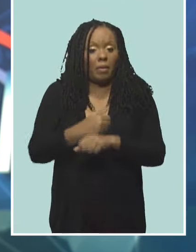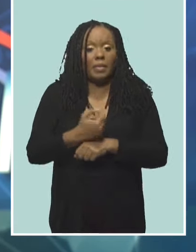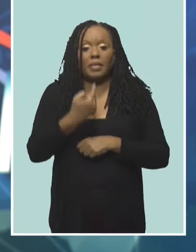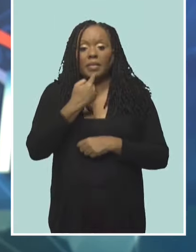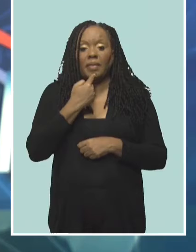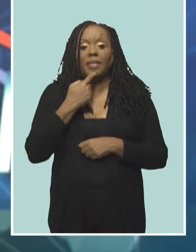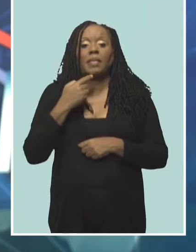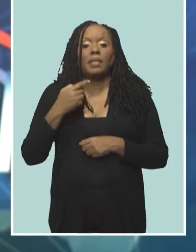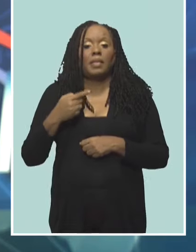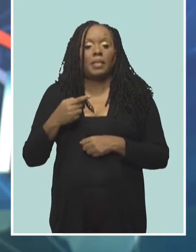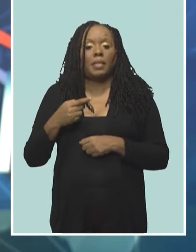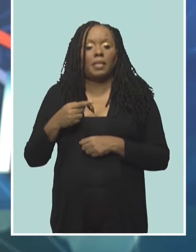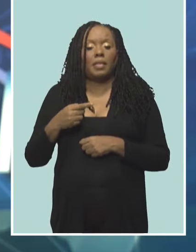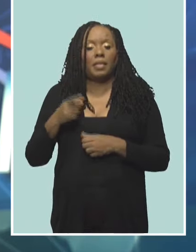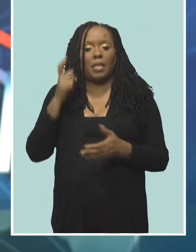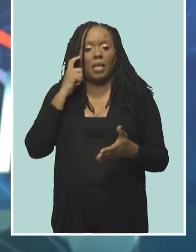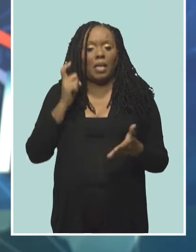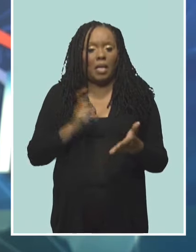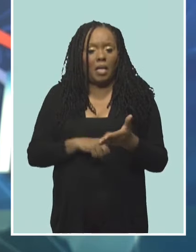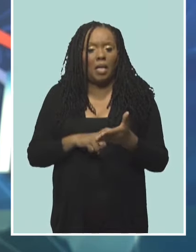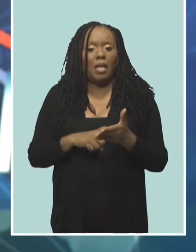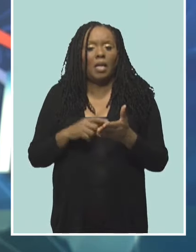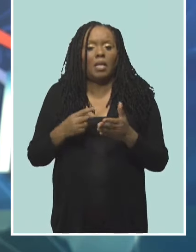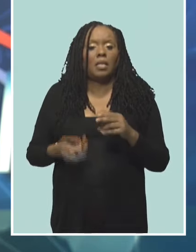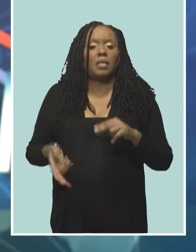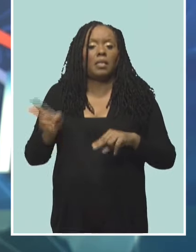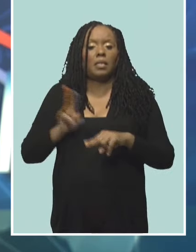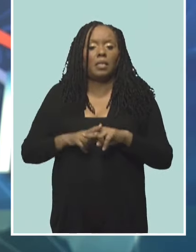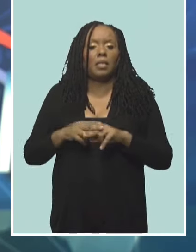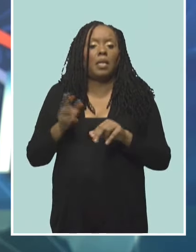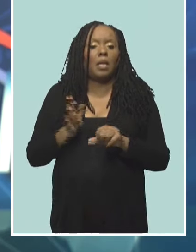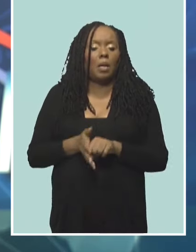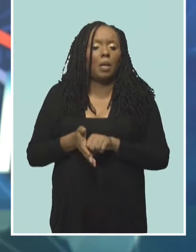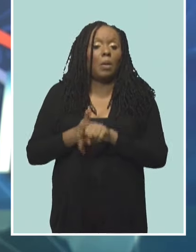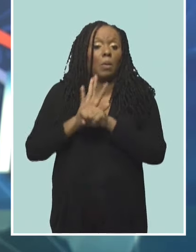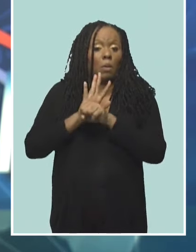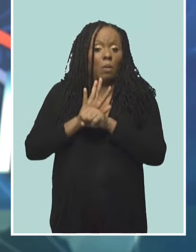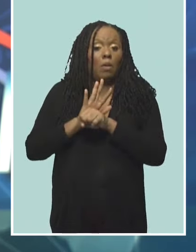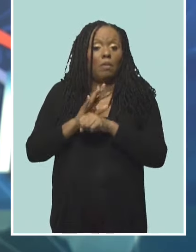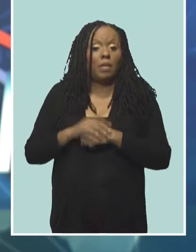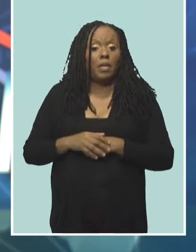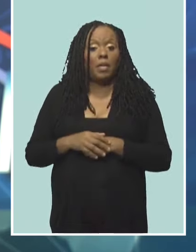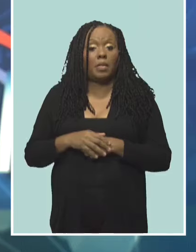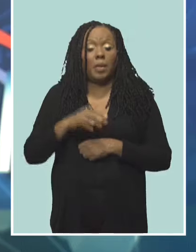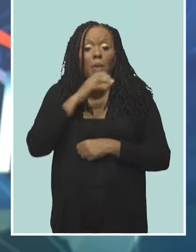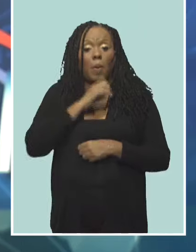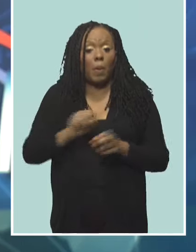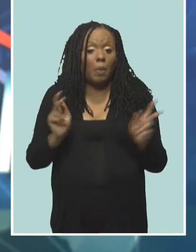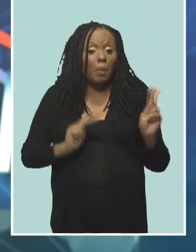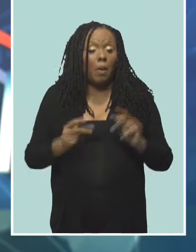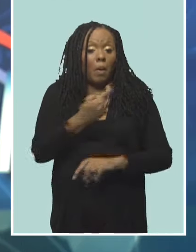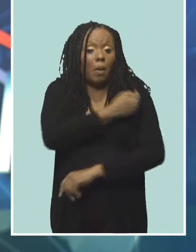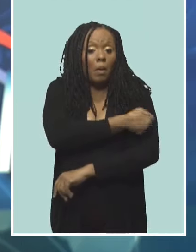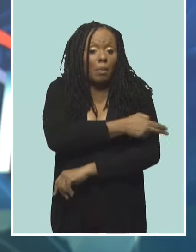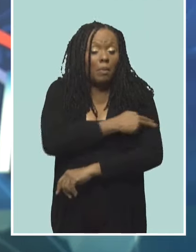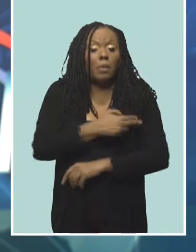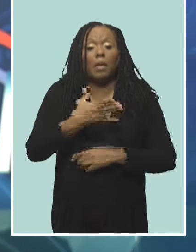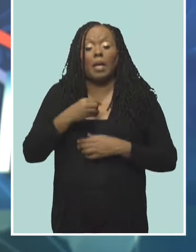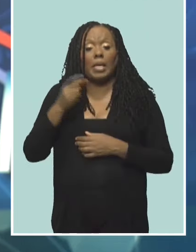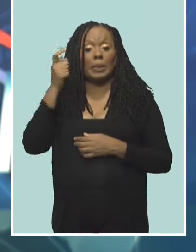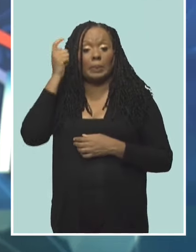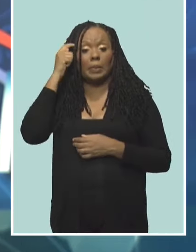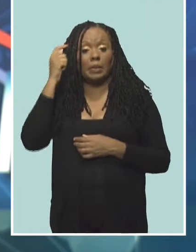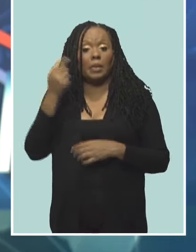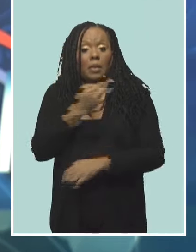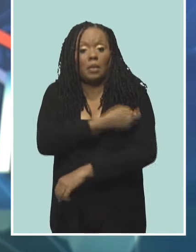increase in the detected cases of COVID-19 over the last four weeks at the geriatric and psychiatric hospitals. However,